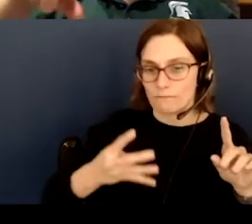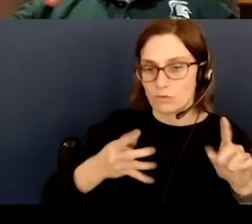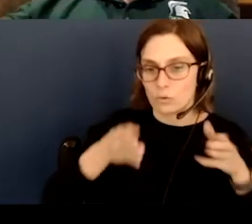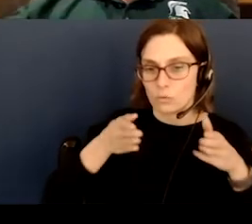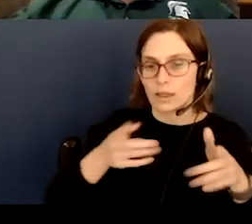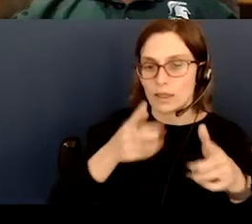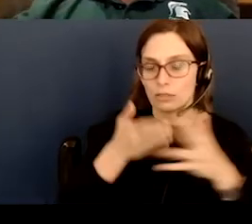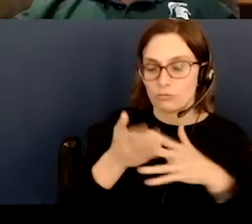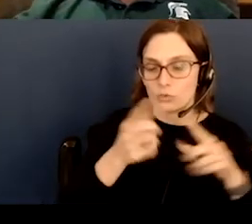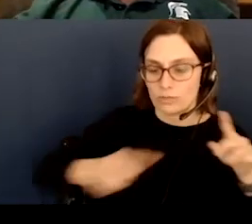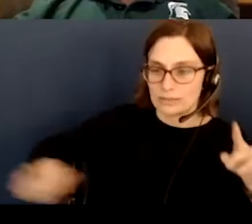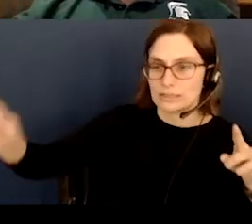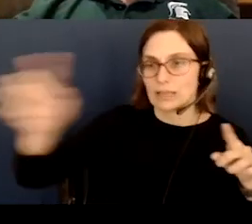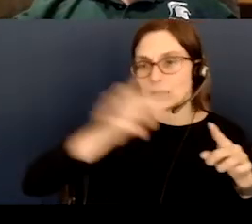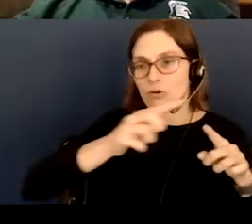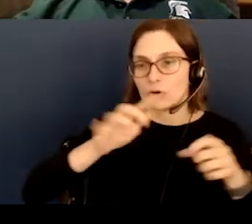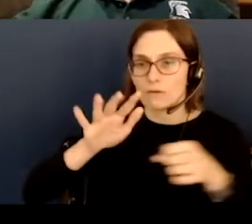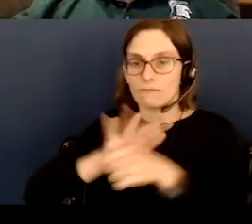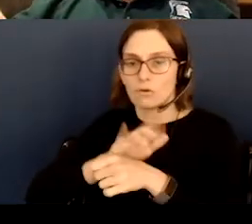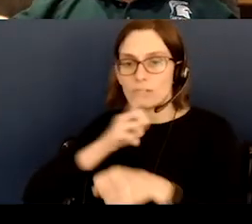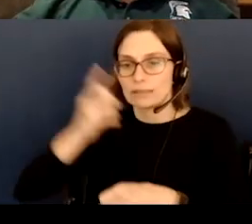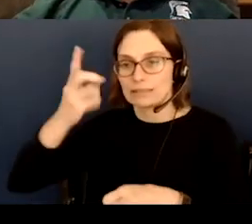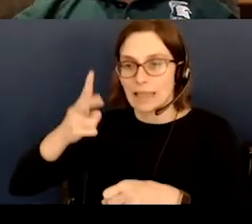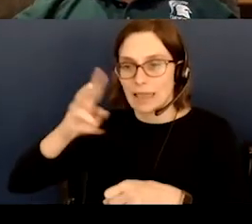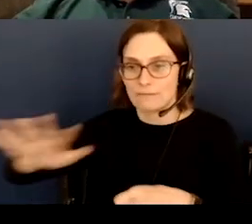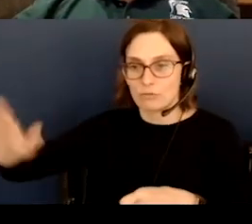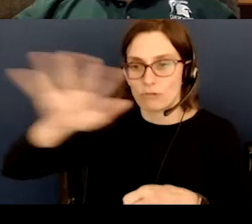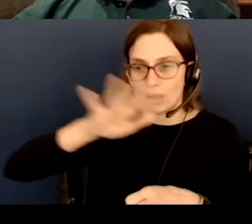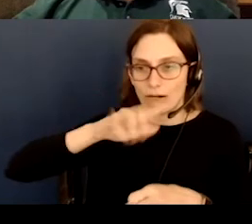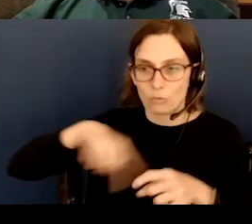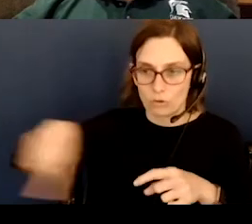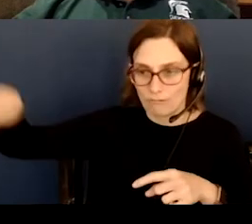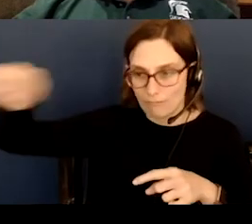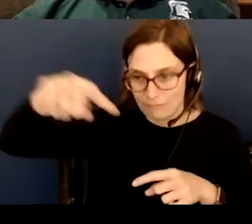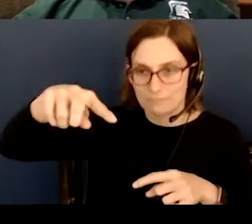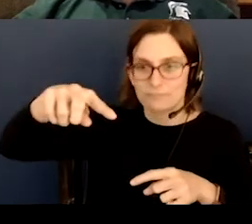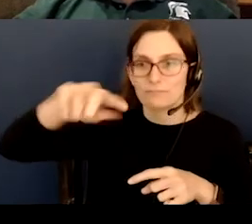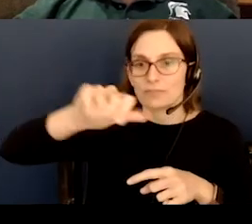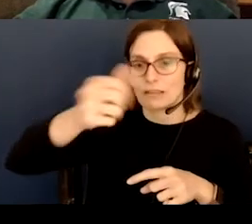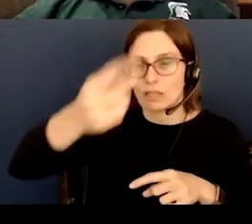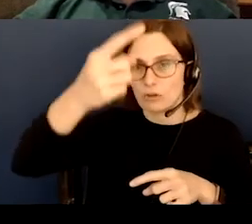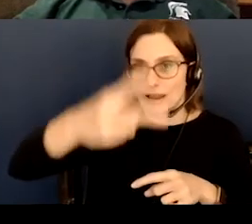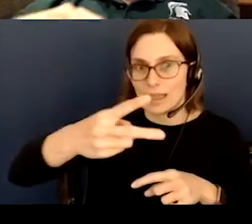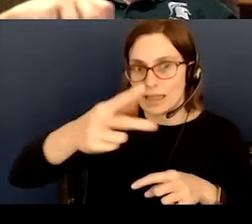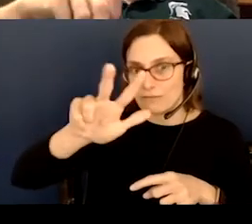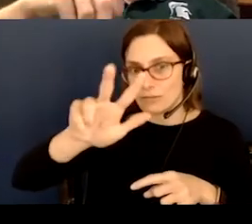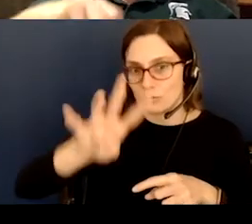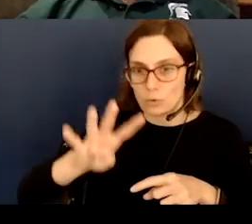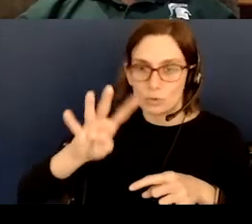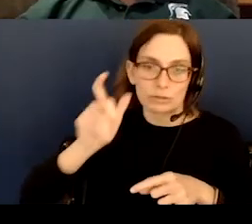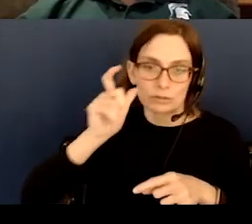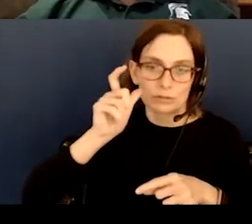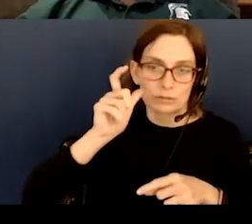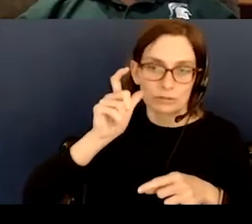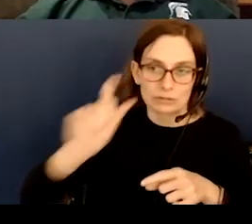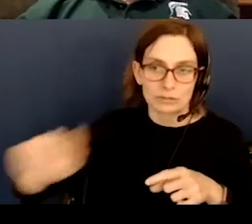cycle. Full moon is half the way around, then the other half lit moon is three